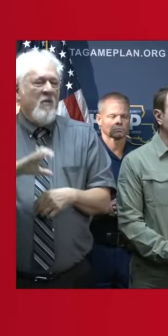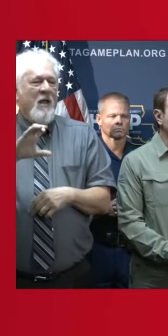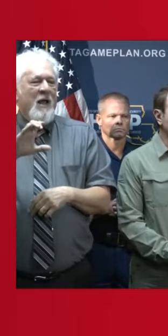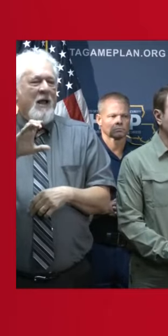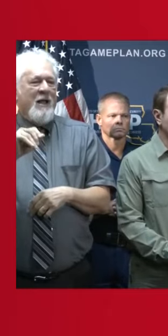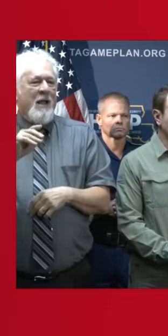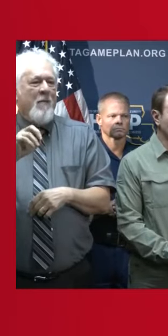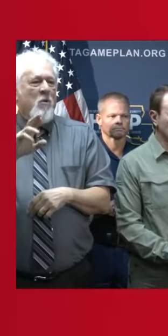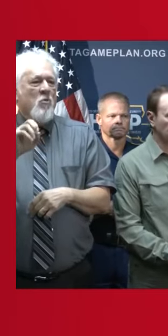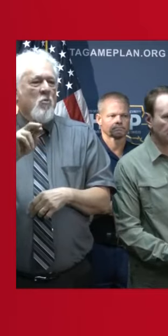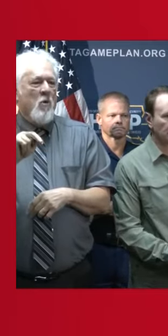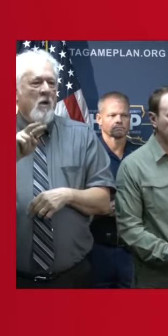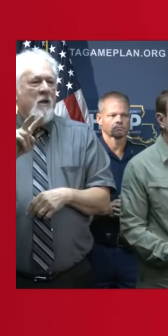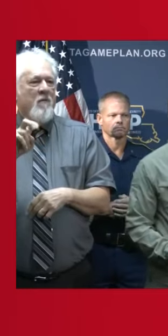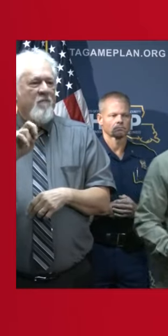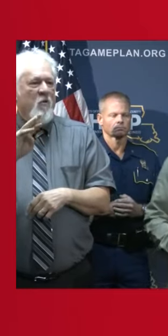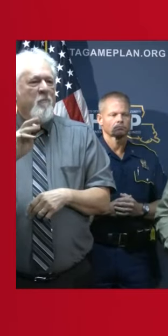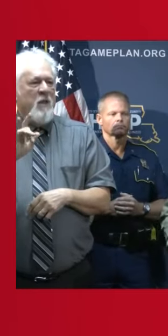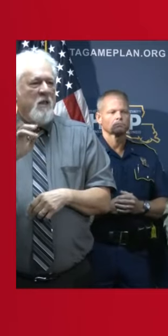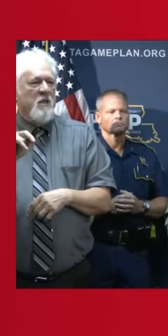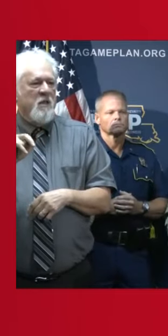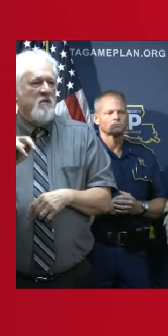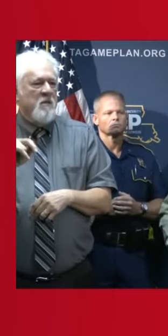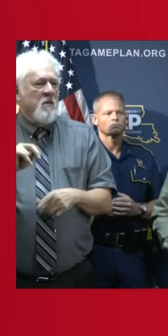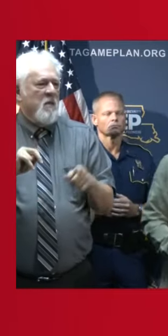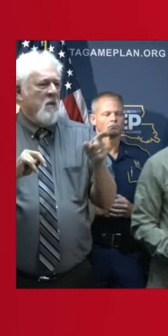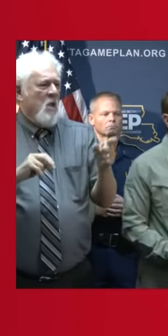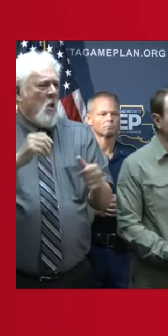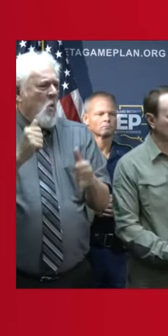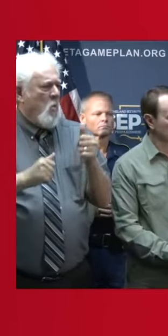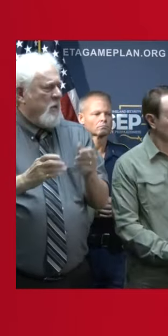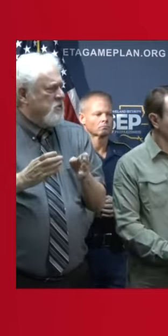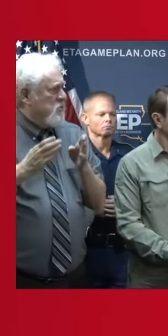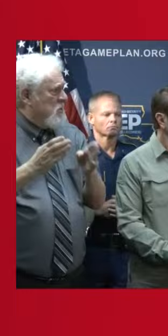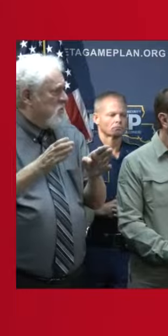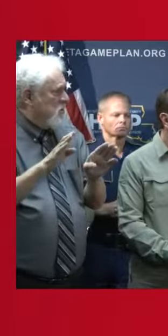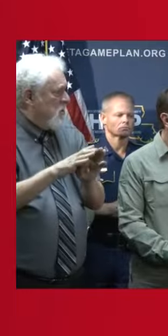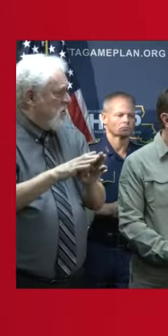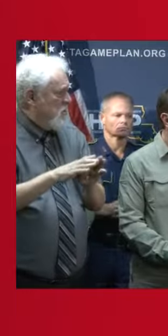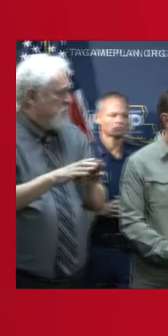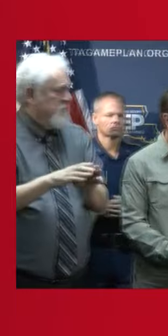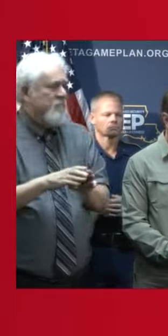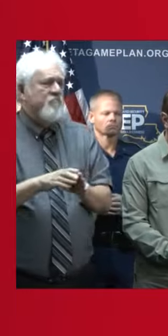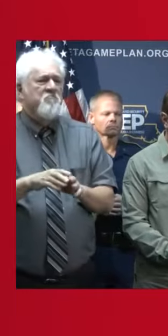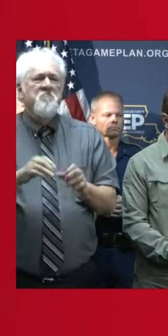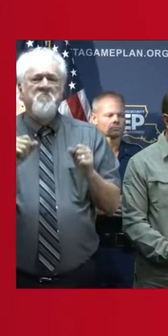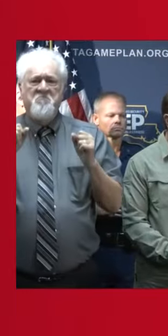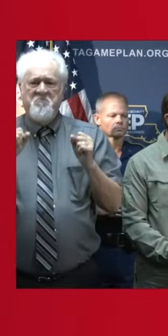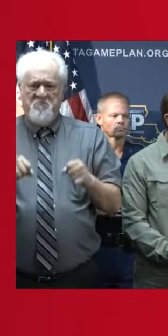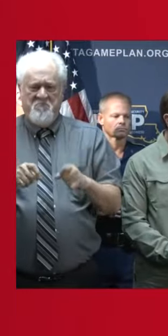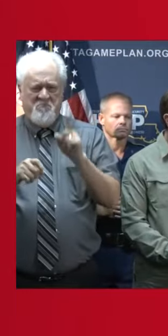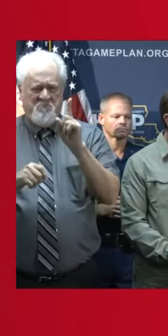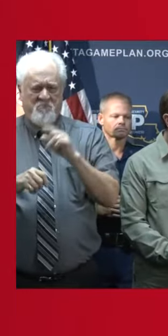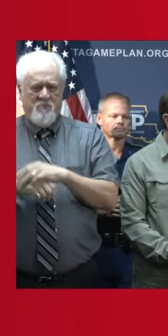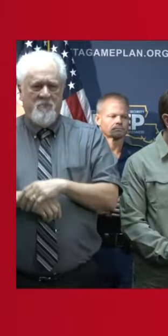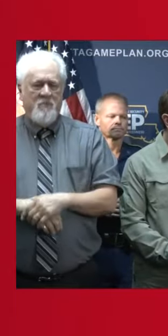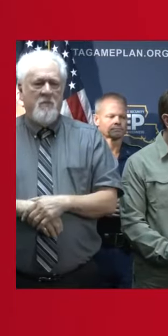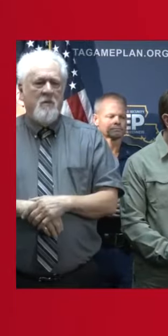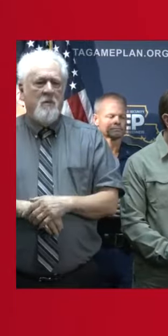and Vermillion. Thank you. Could you be a little bit more specific about which closures there are? I certainly can. I will bring my notes up here.